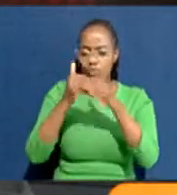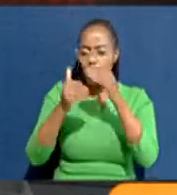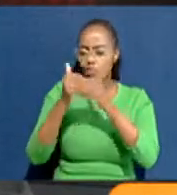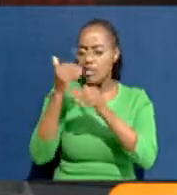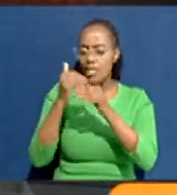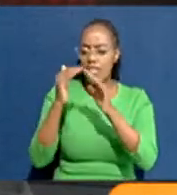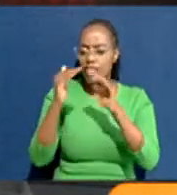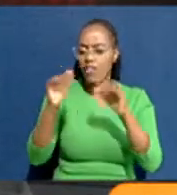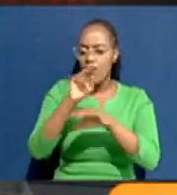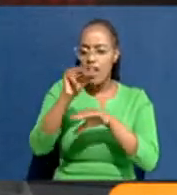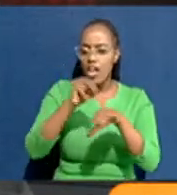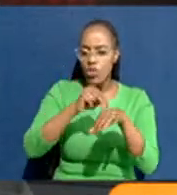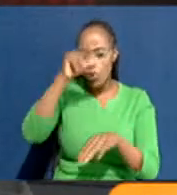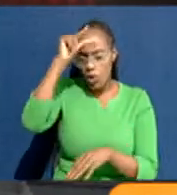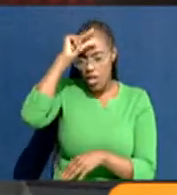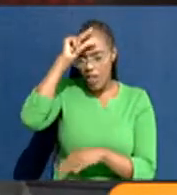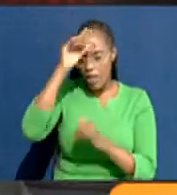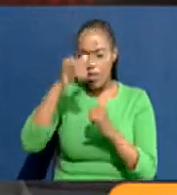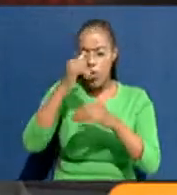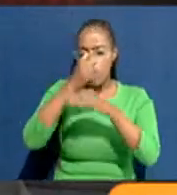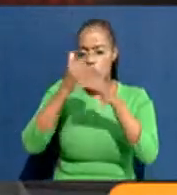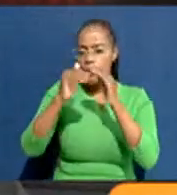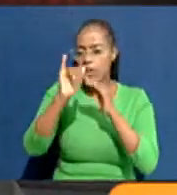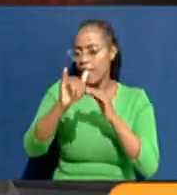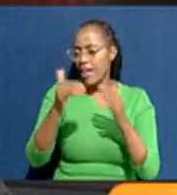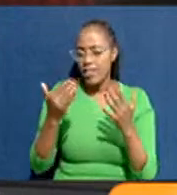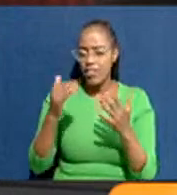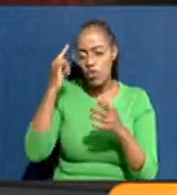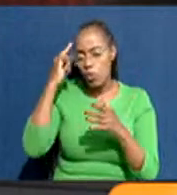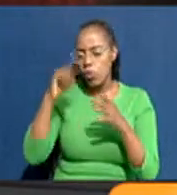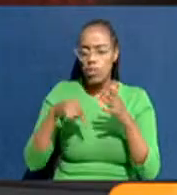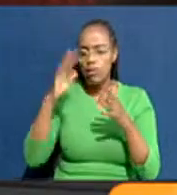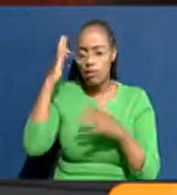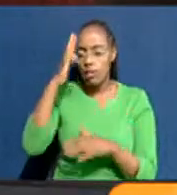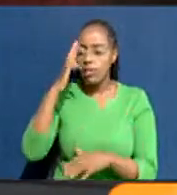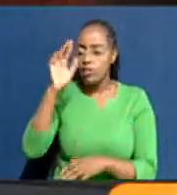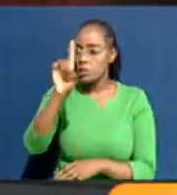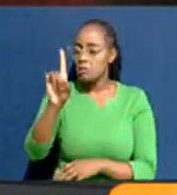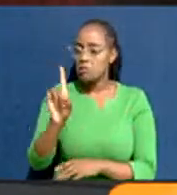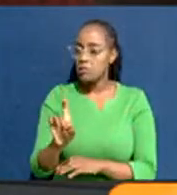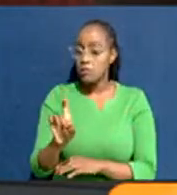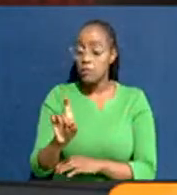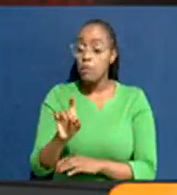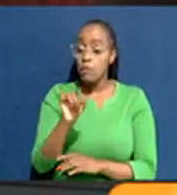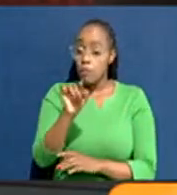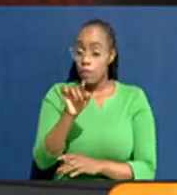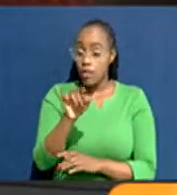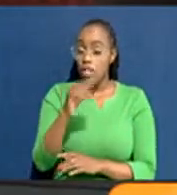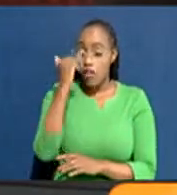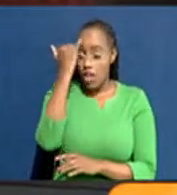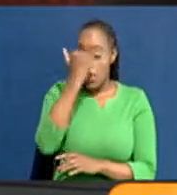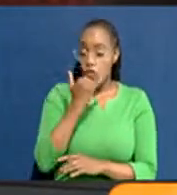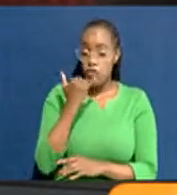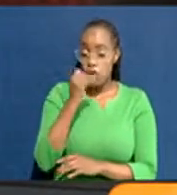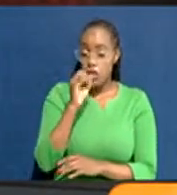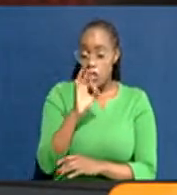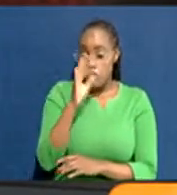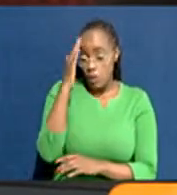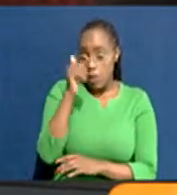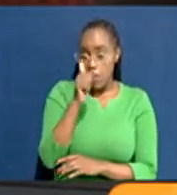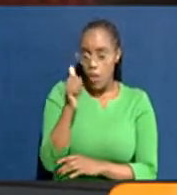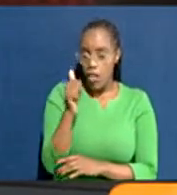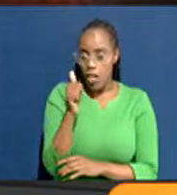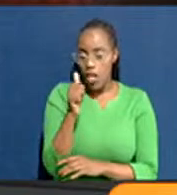A national government for that particular reason. And, Yvonne, again,